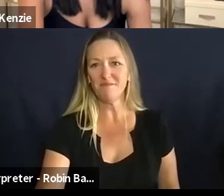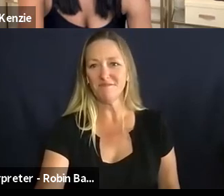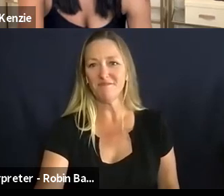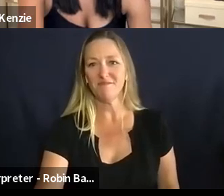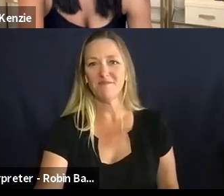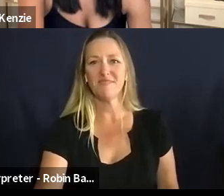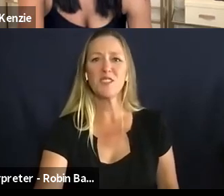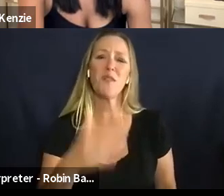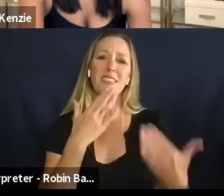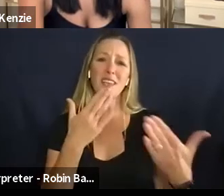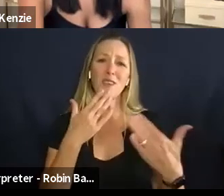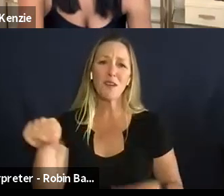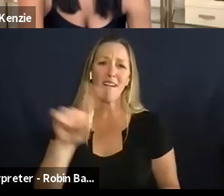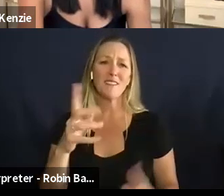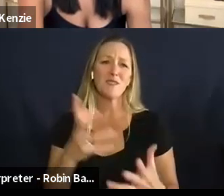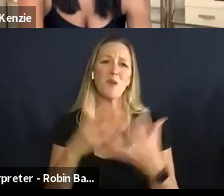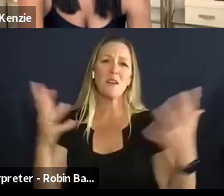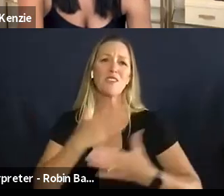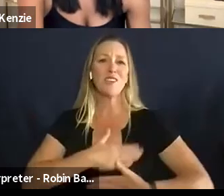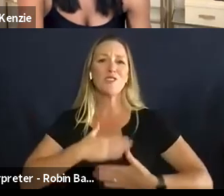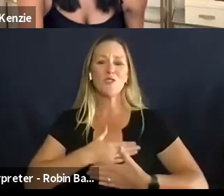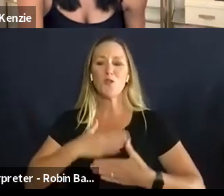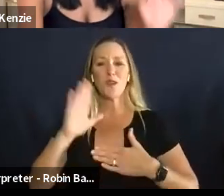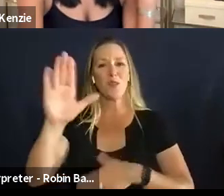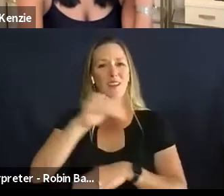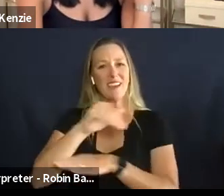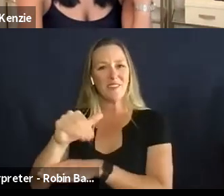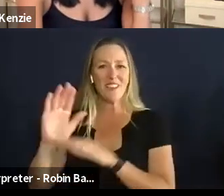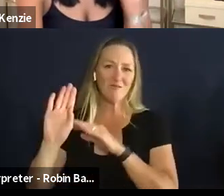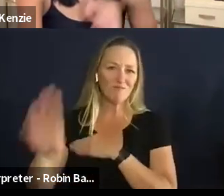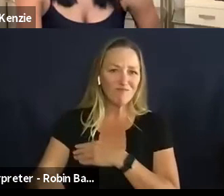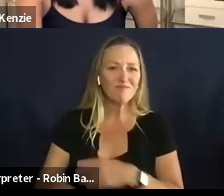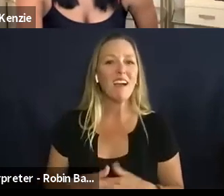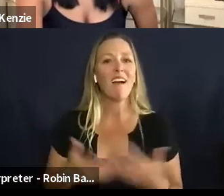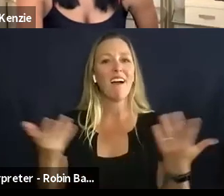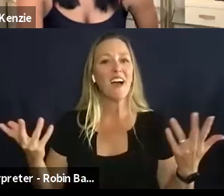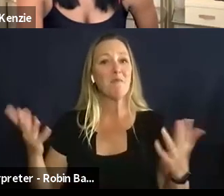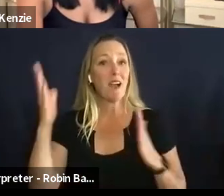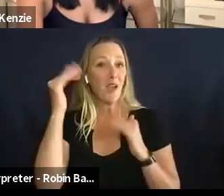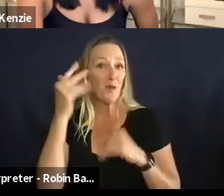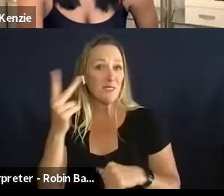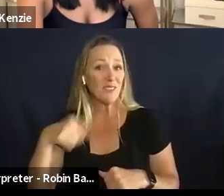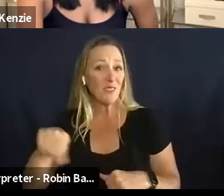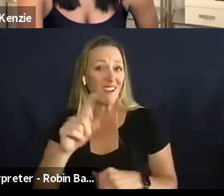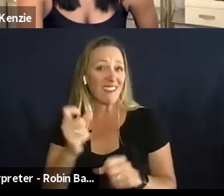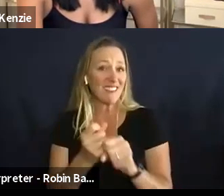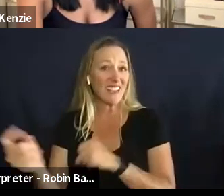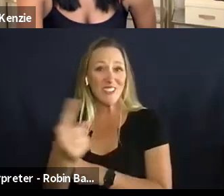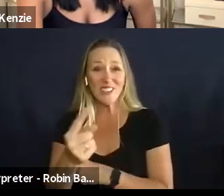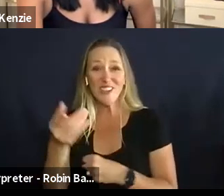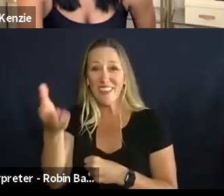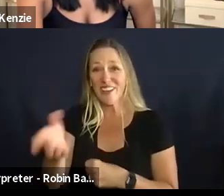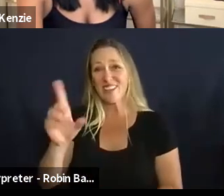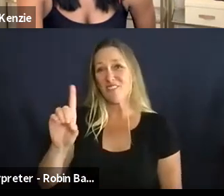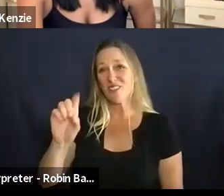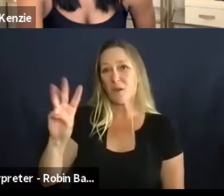thank you all so much and enjoy the rest of your evening um and i hope to see you all next year at denver startup